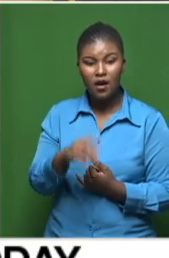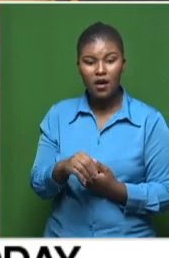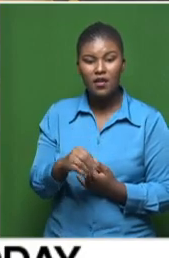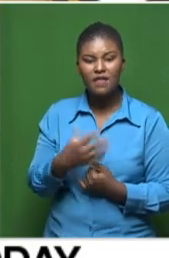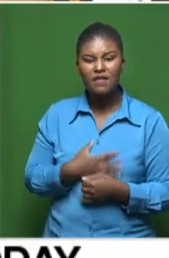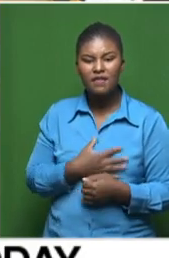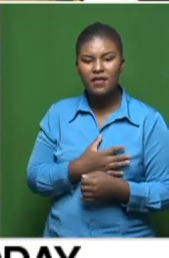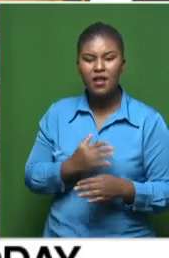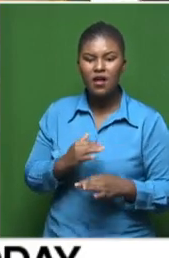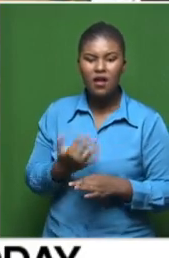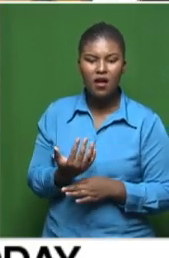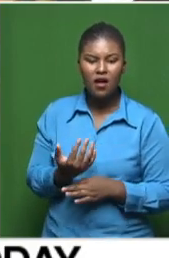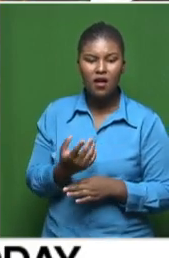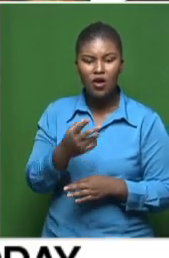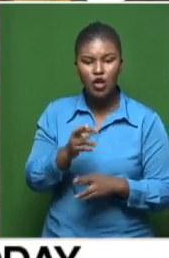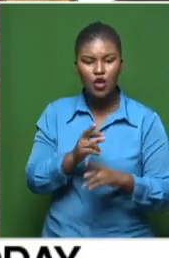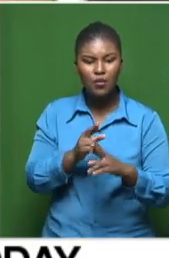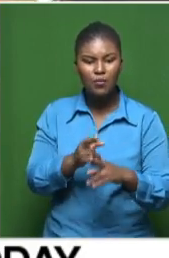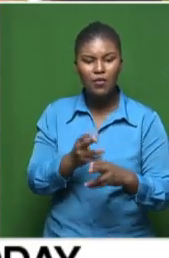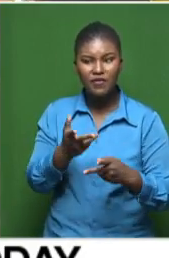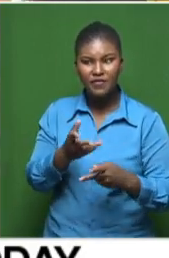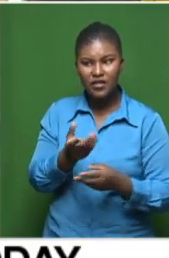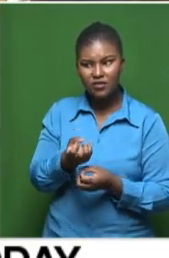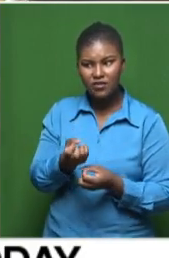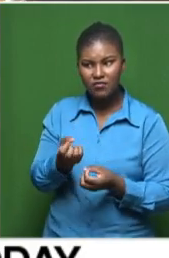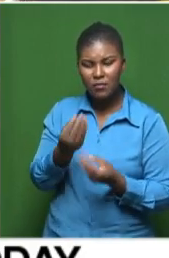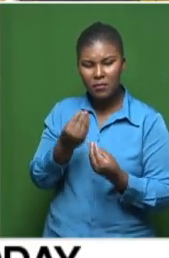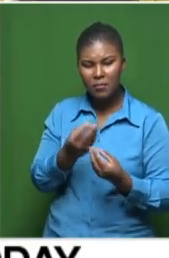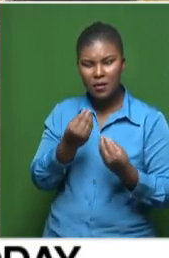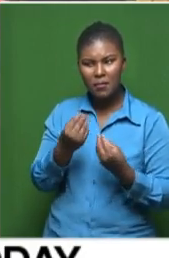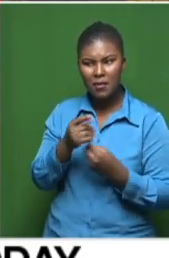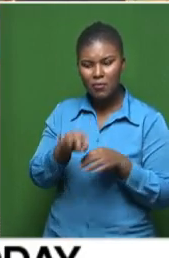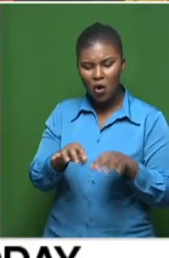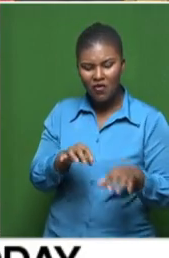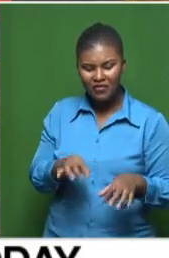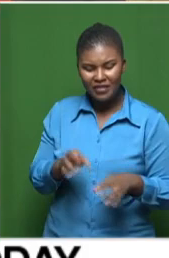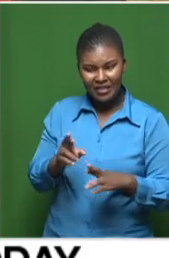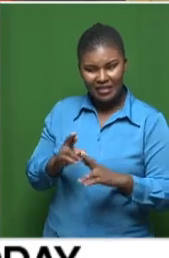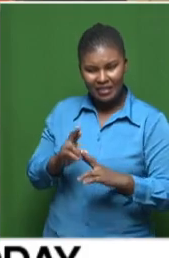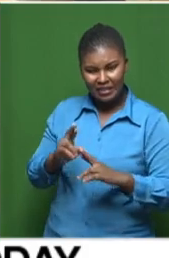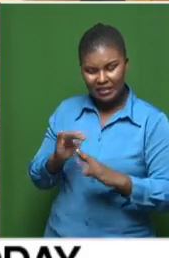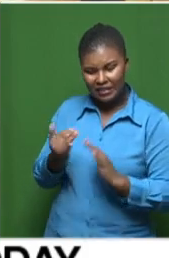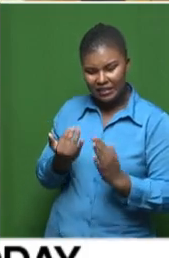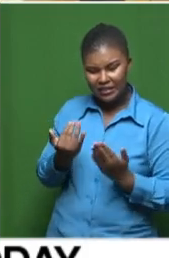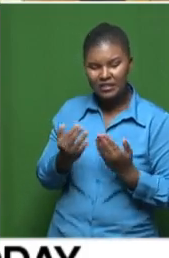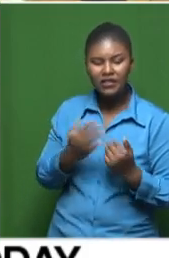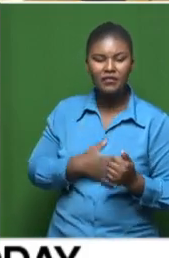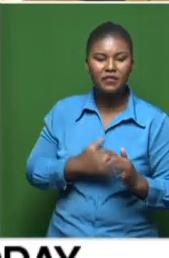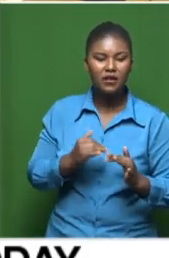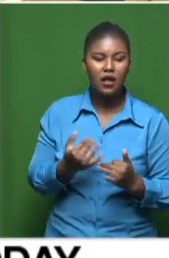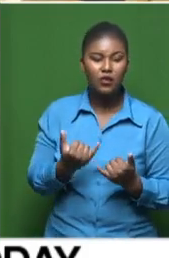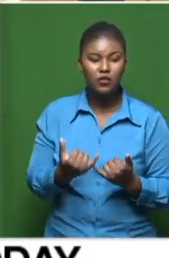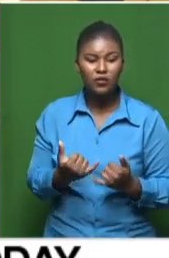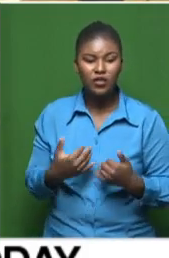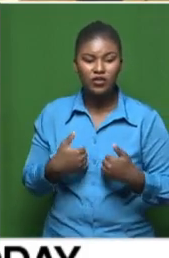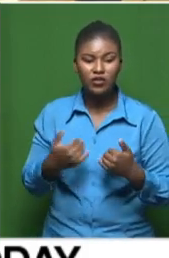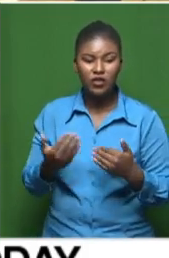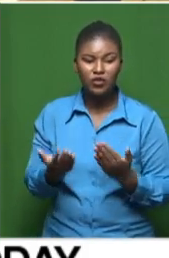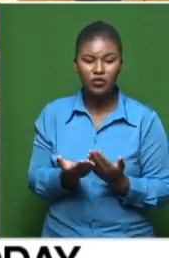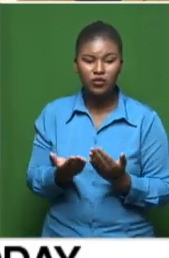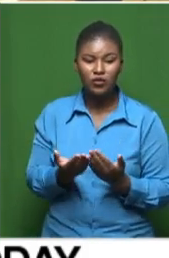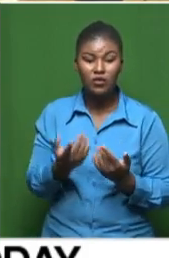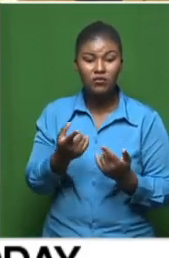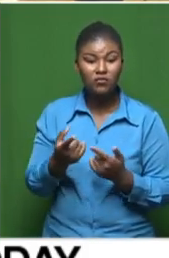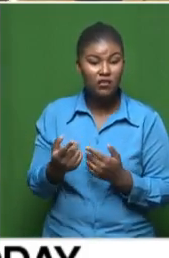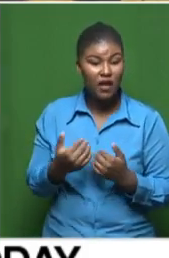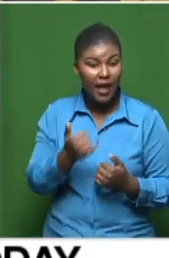is she feeling in terms of the reports that she has been getting from the provinces that are resuming schooling today? And I mean,